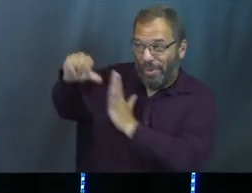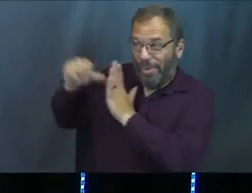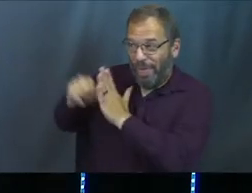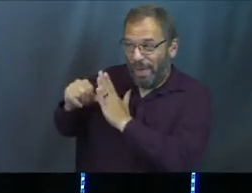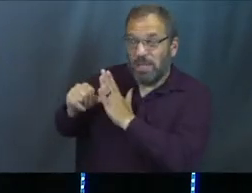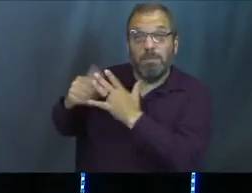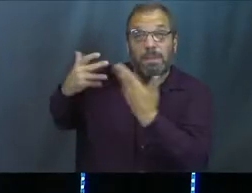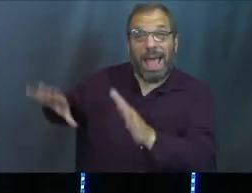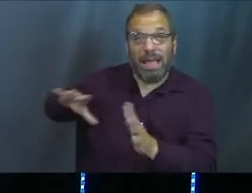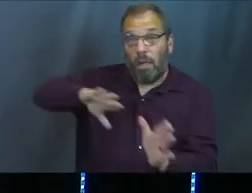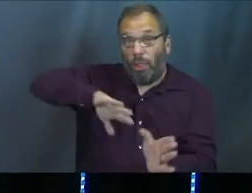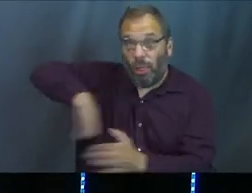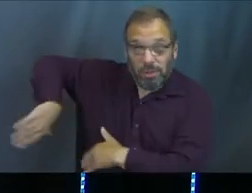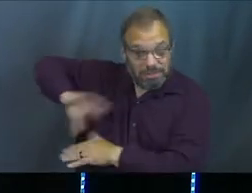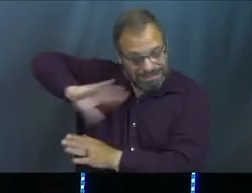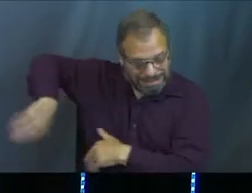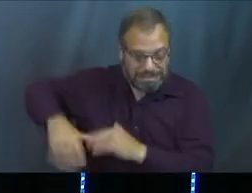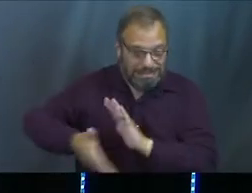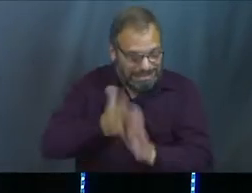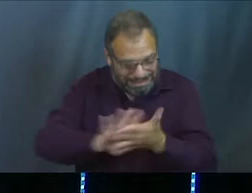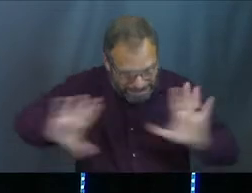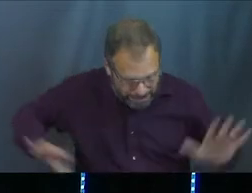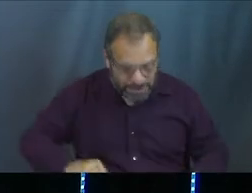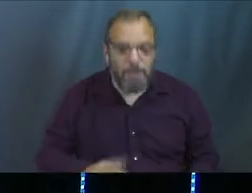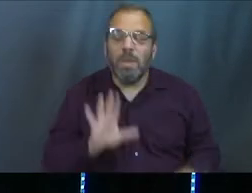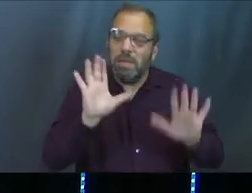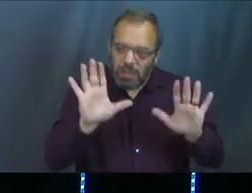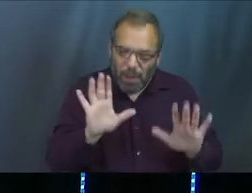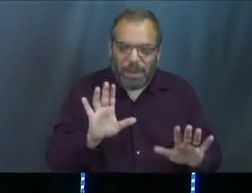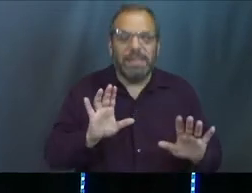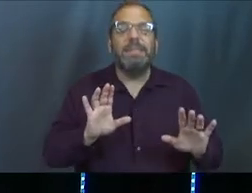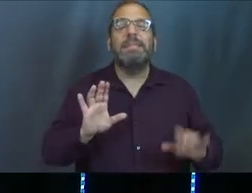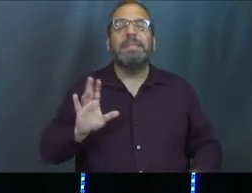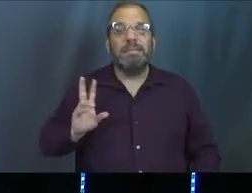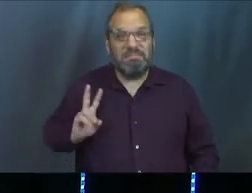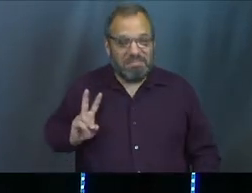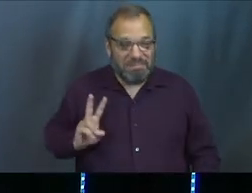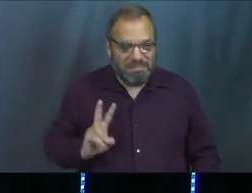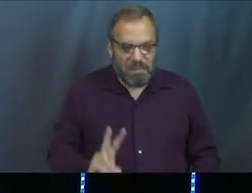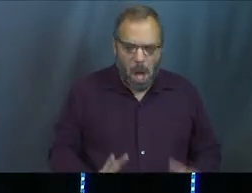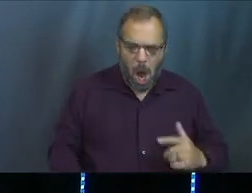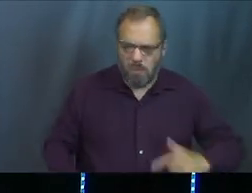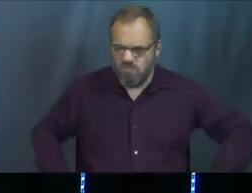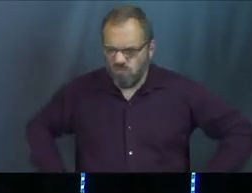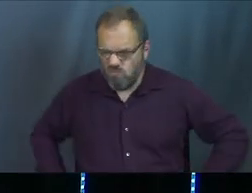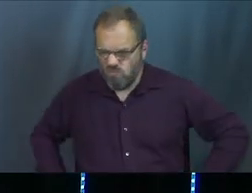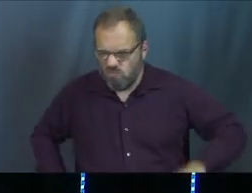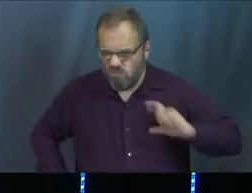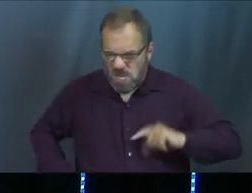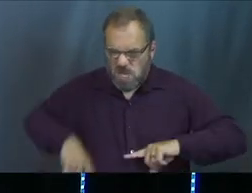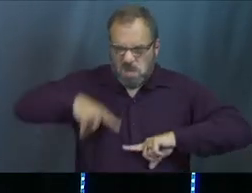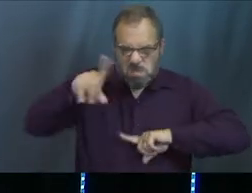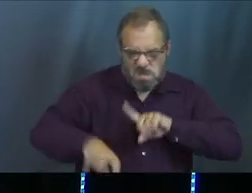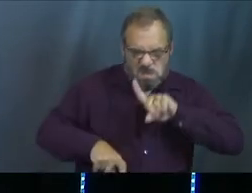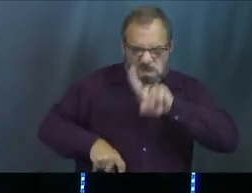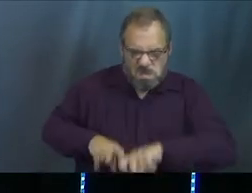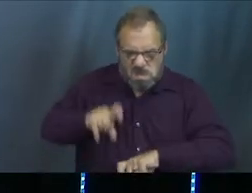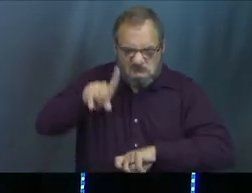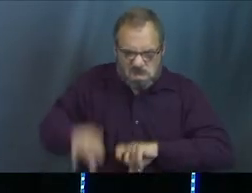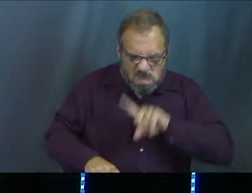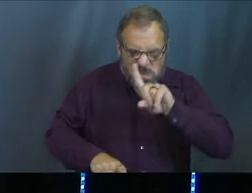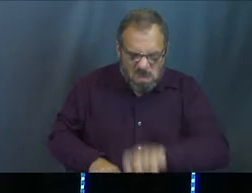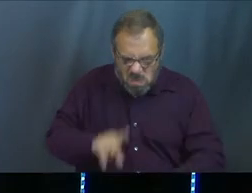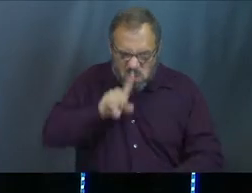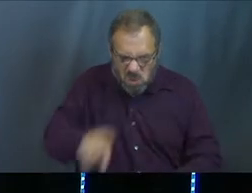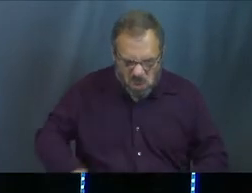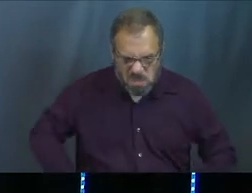past is the past, and we don't look at that right now. So we're walking home innocent, and he's like, no, and the dude just keeps pressing, y'all. He's like,